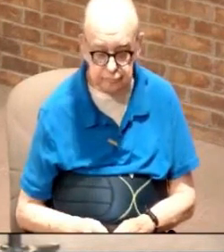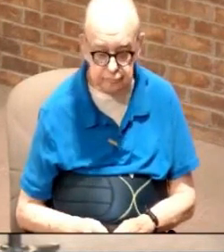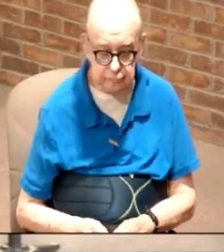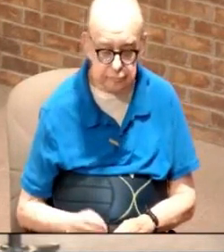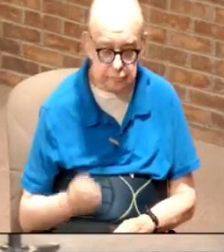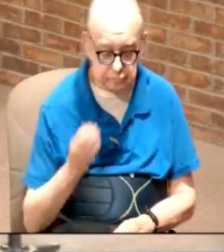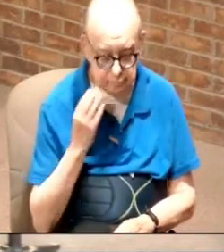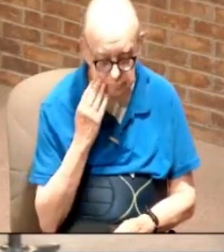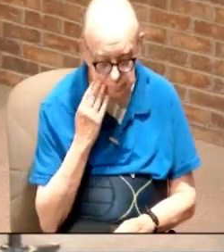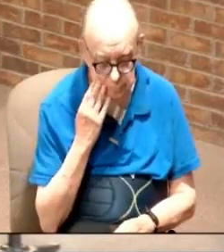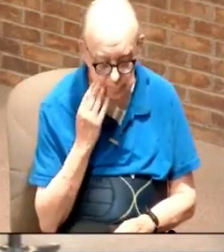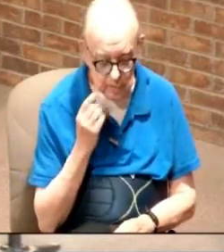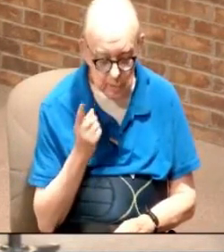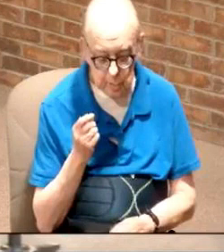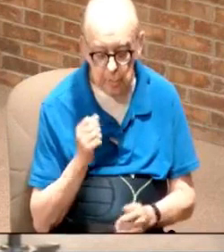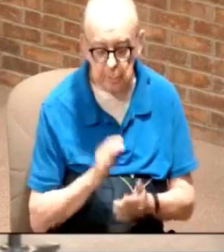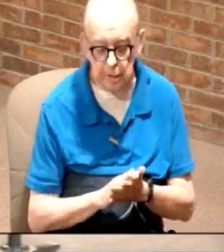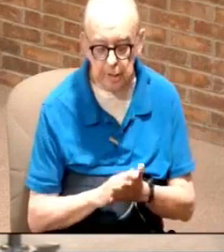I know you believe in prayer